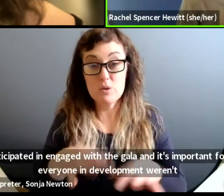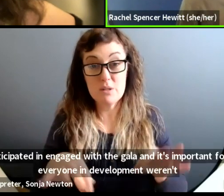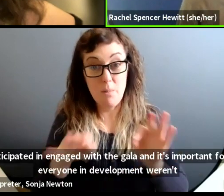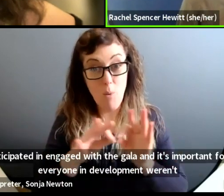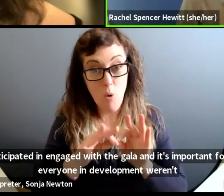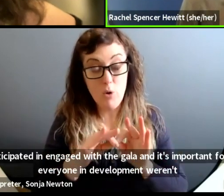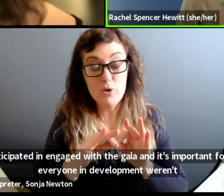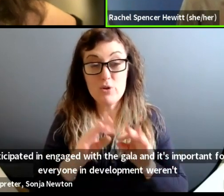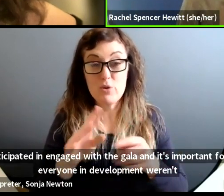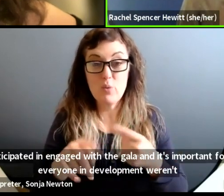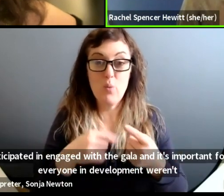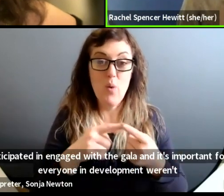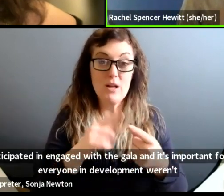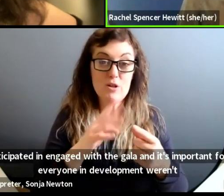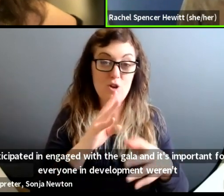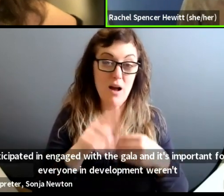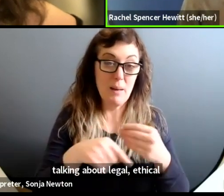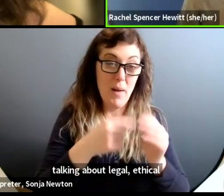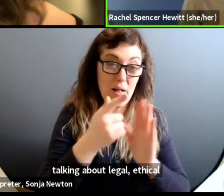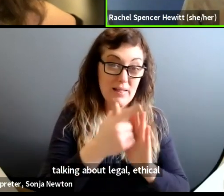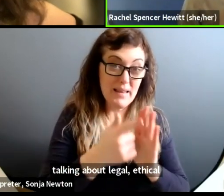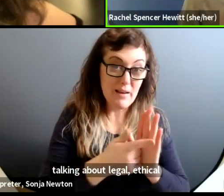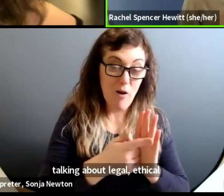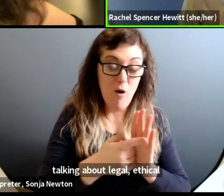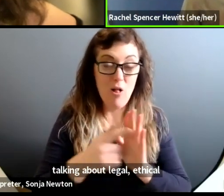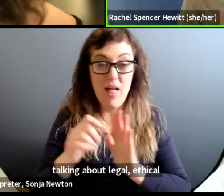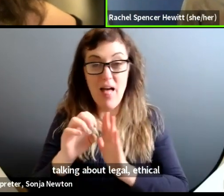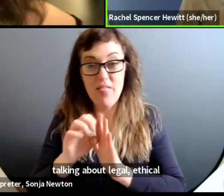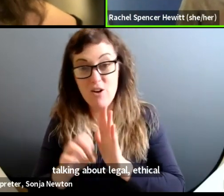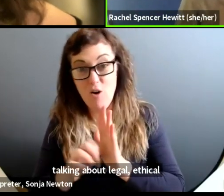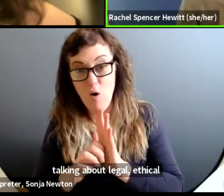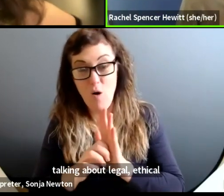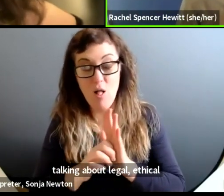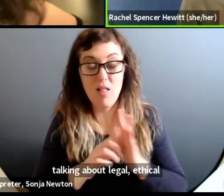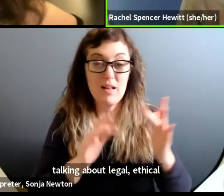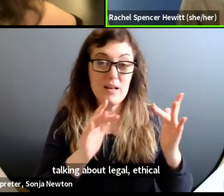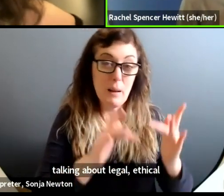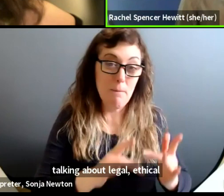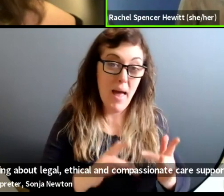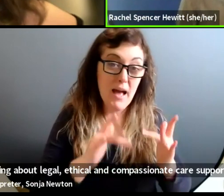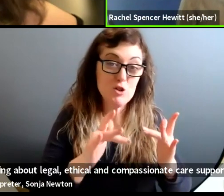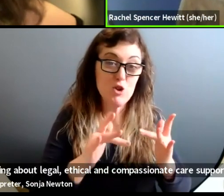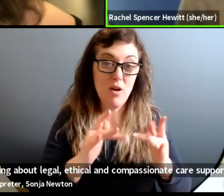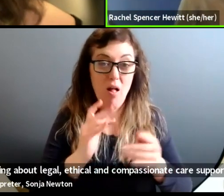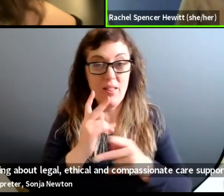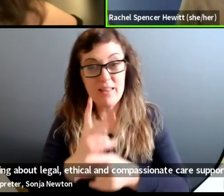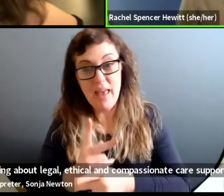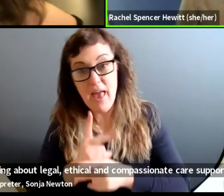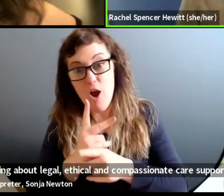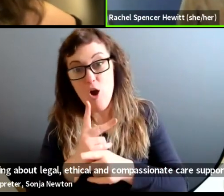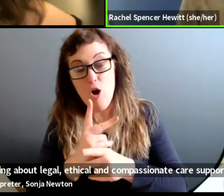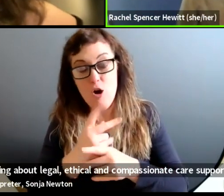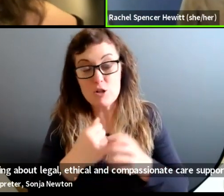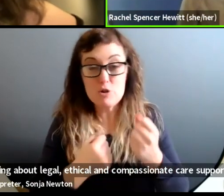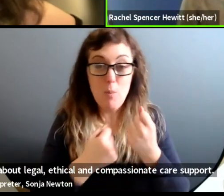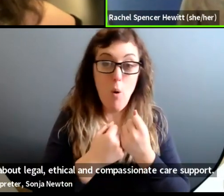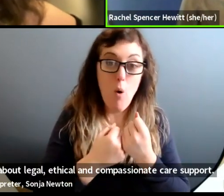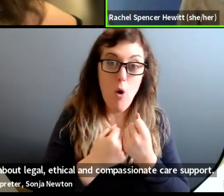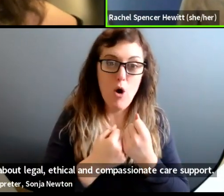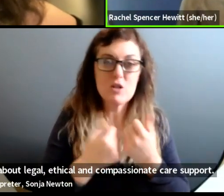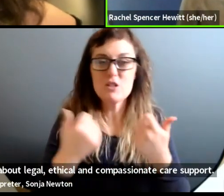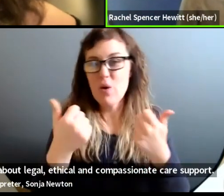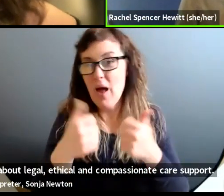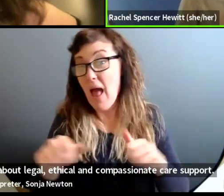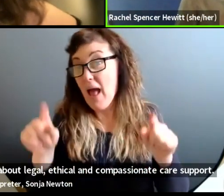about, um, legal, ethical, and compassionate care support, everyone who engaged and participated and made the gala